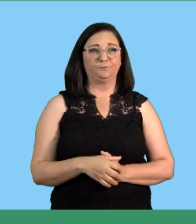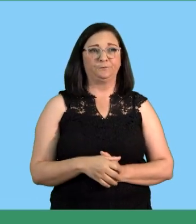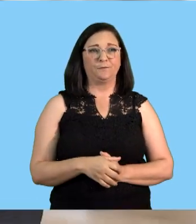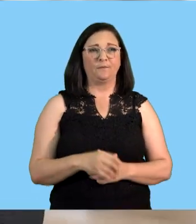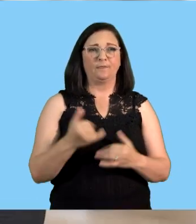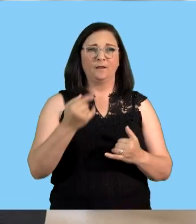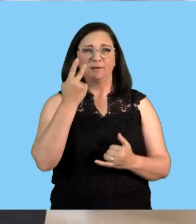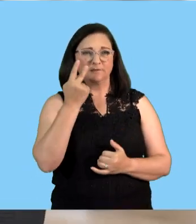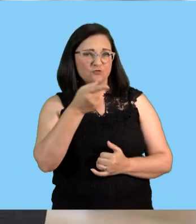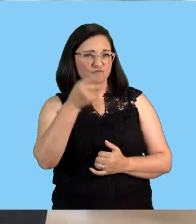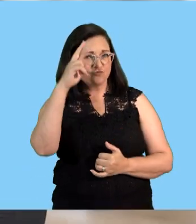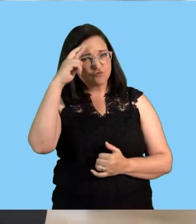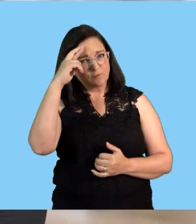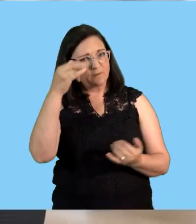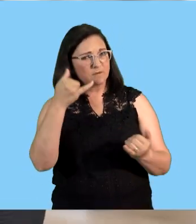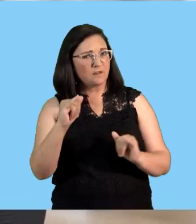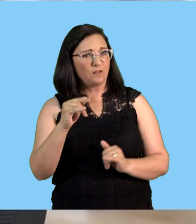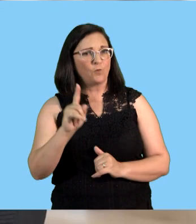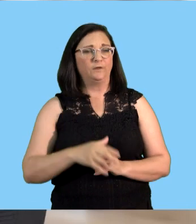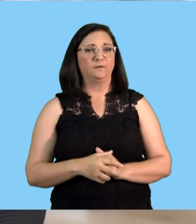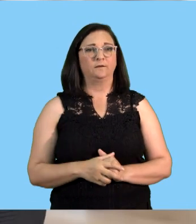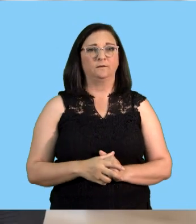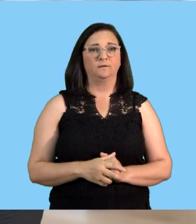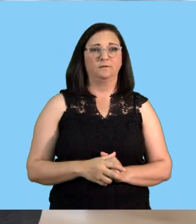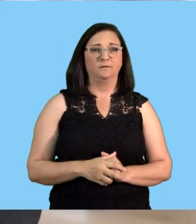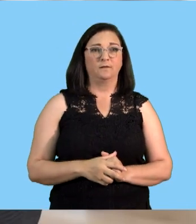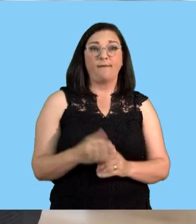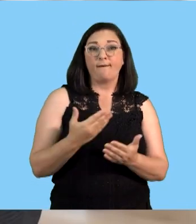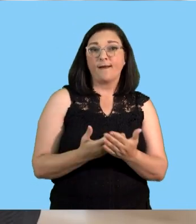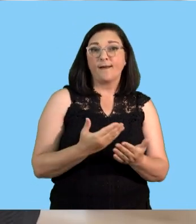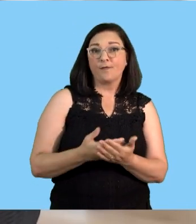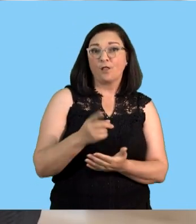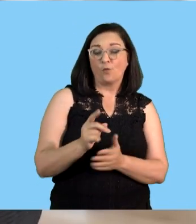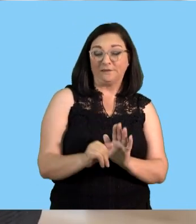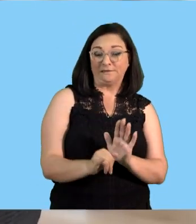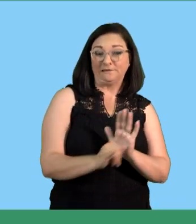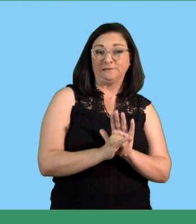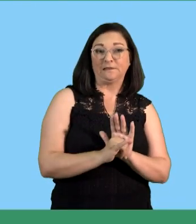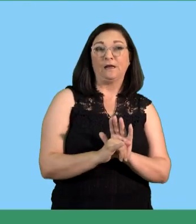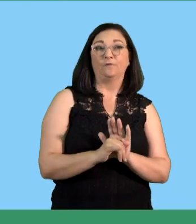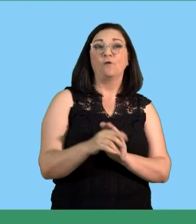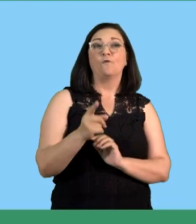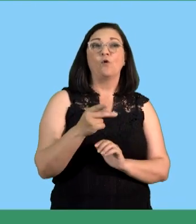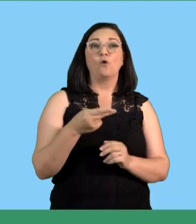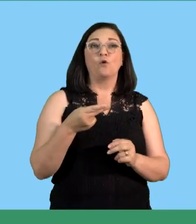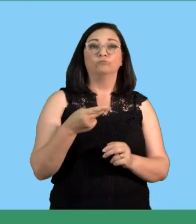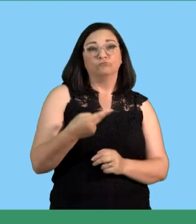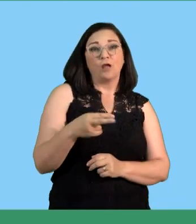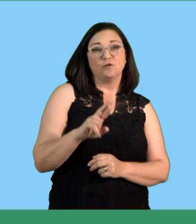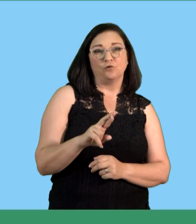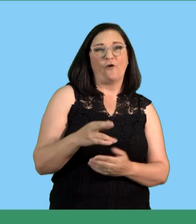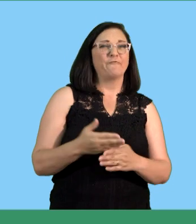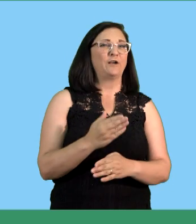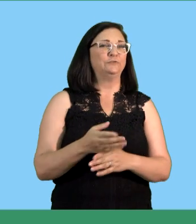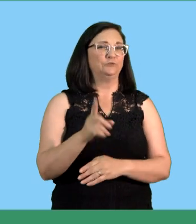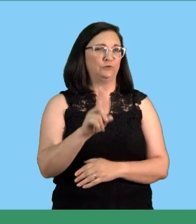now let's see if you still remember what i just mentioned just now now you should be able to identify the aspects of human resource function it's just